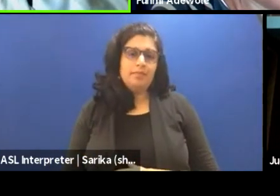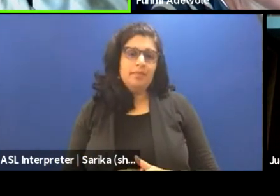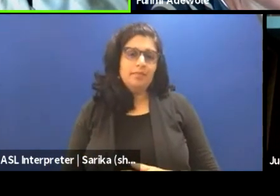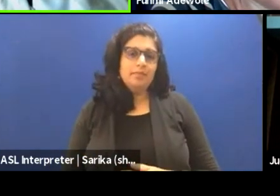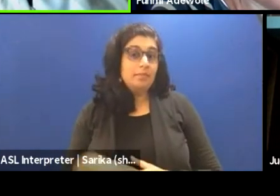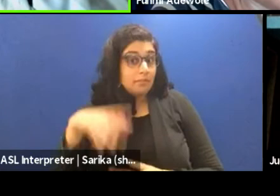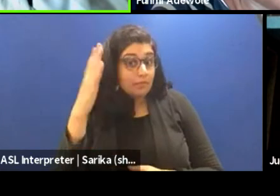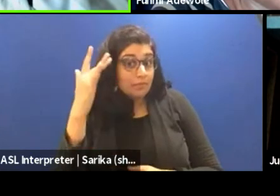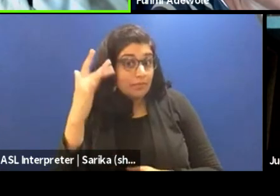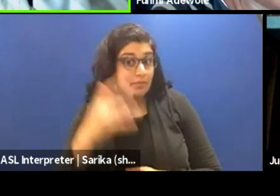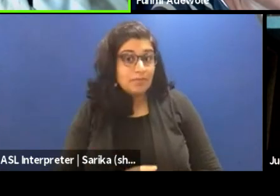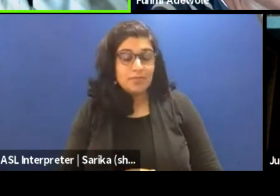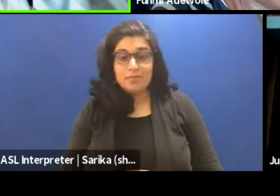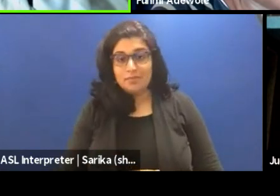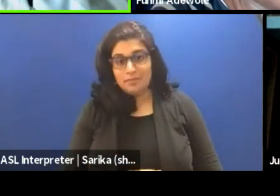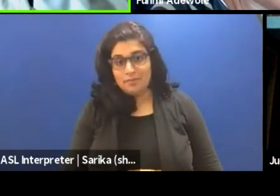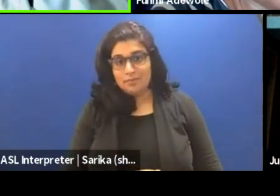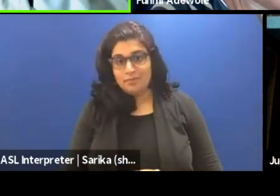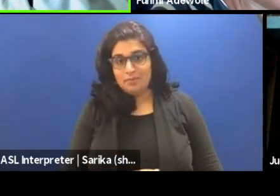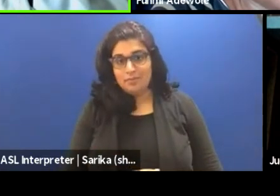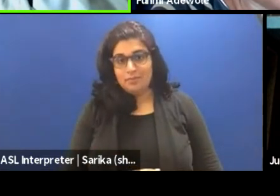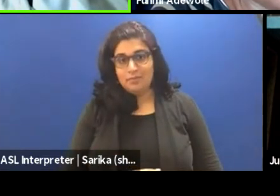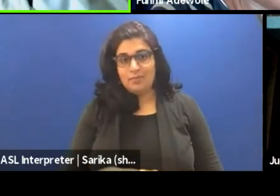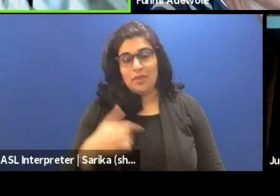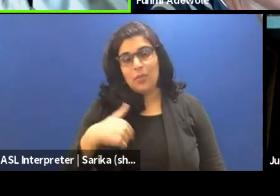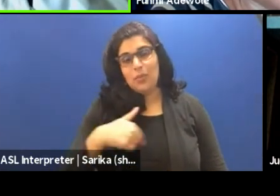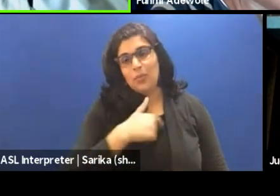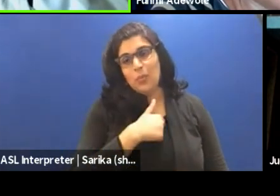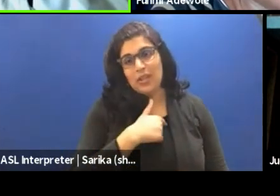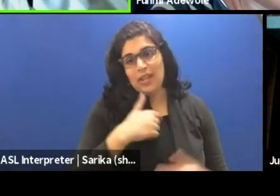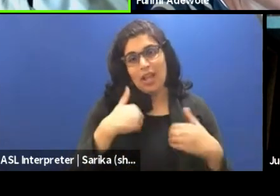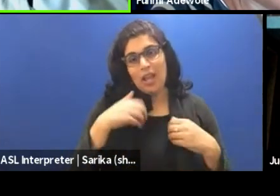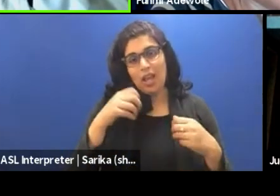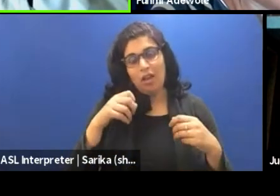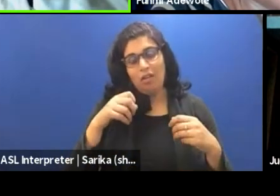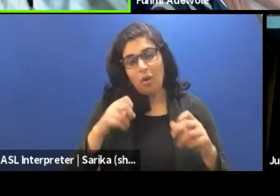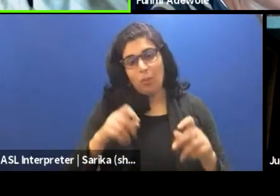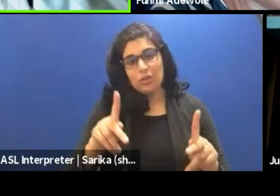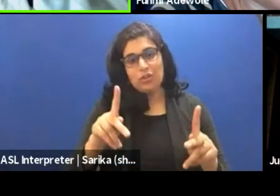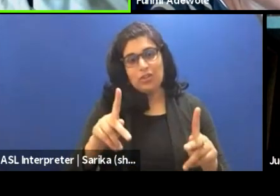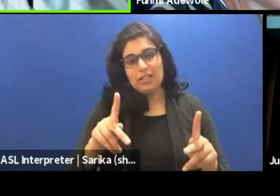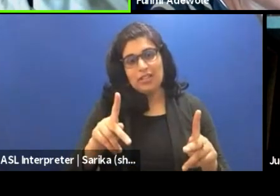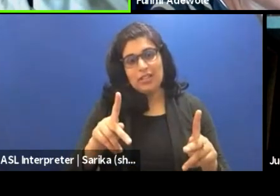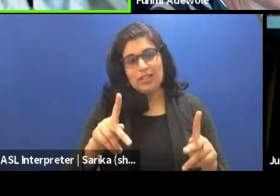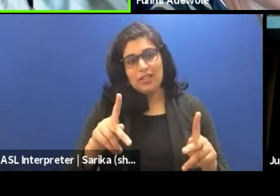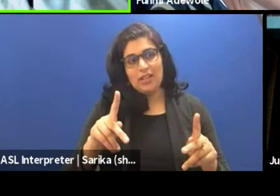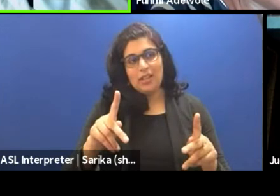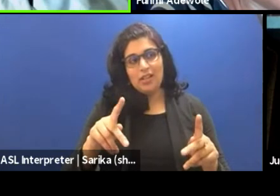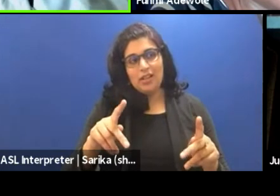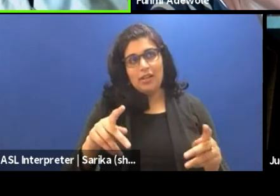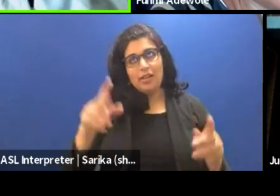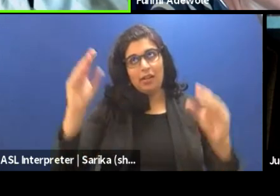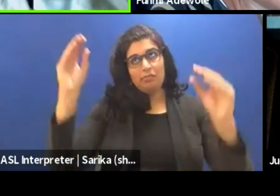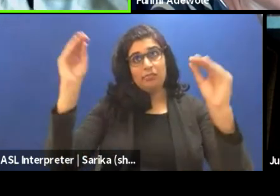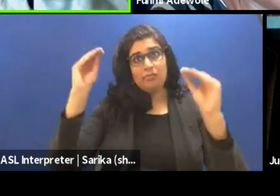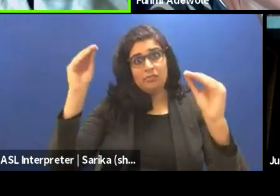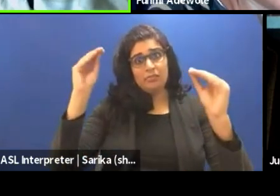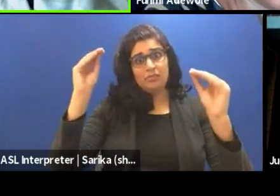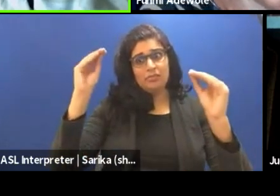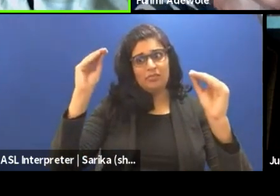because we have an opportunity to unlearn and learn